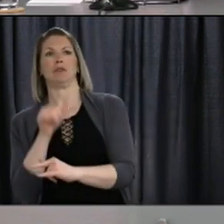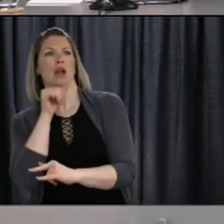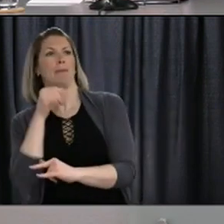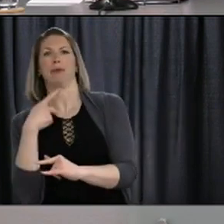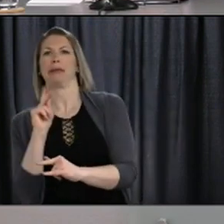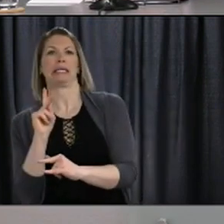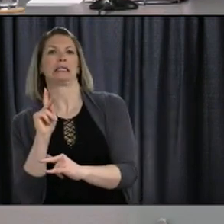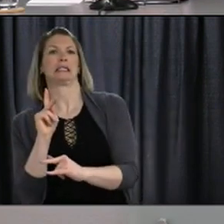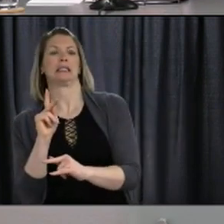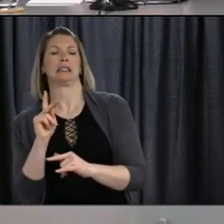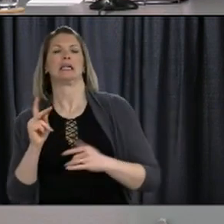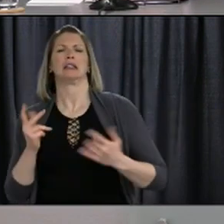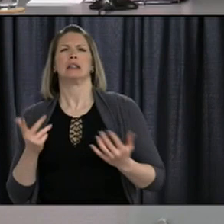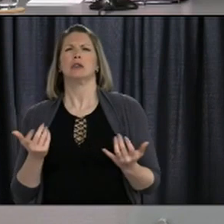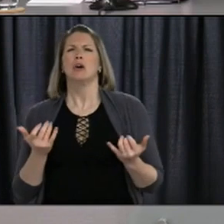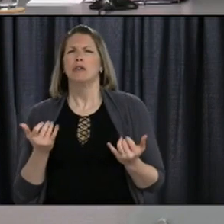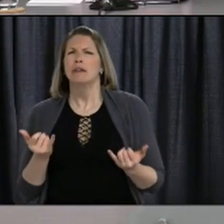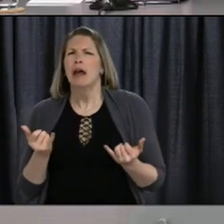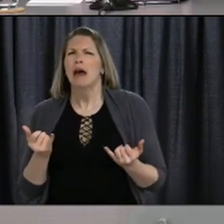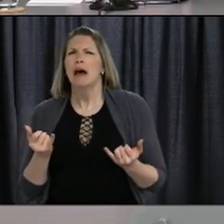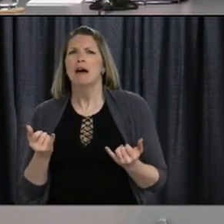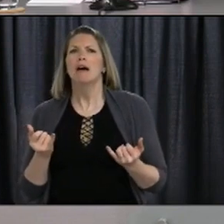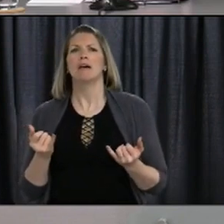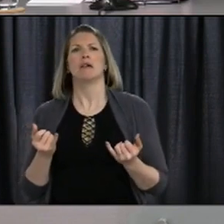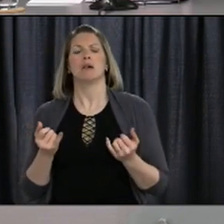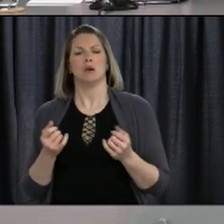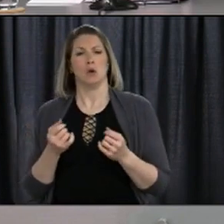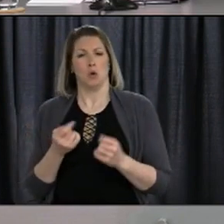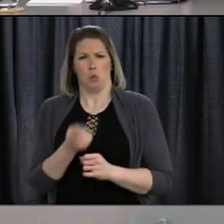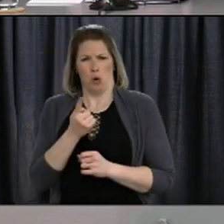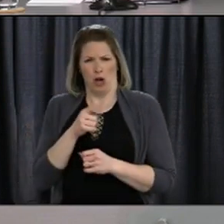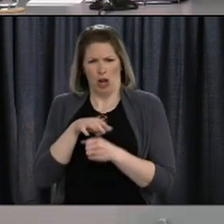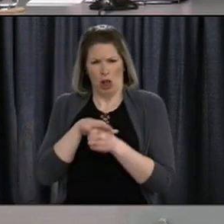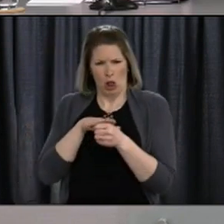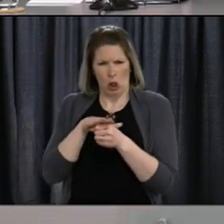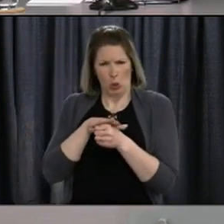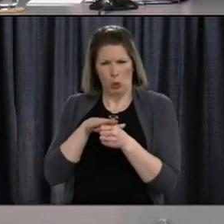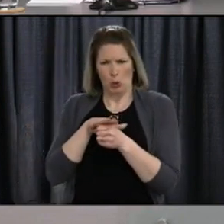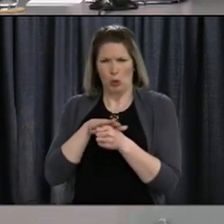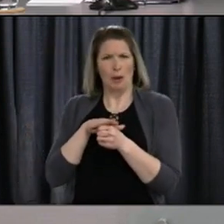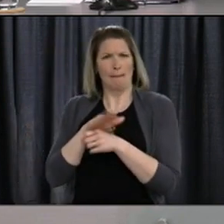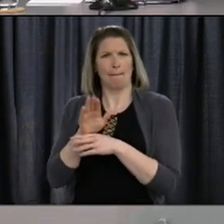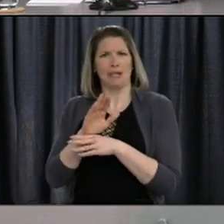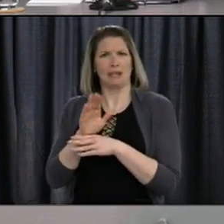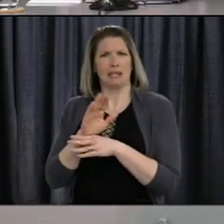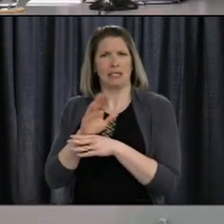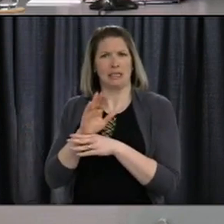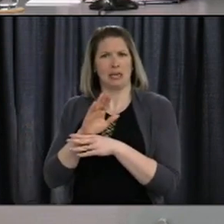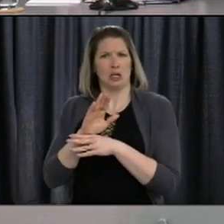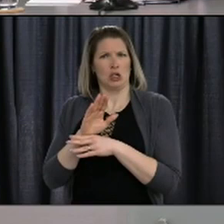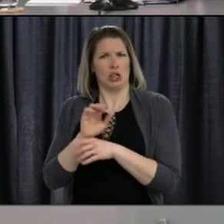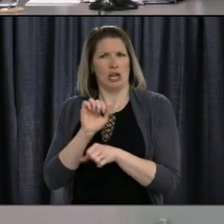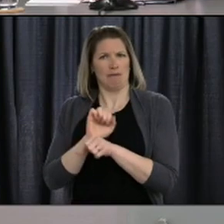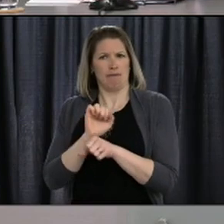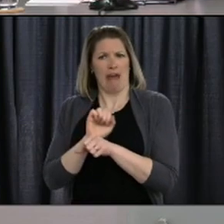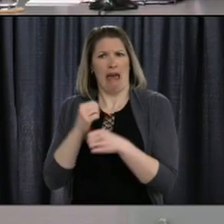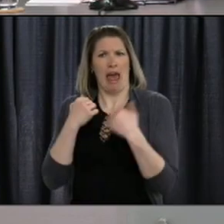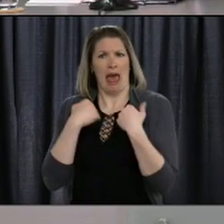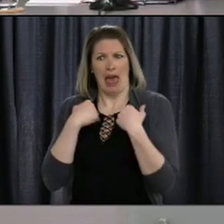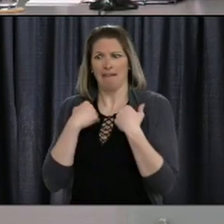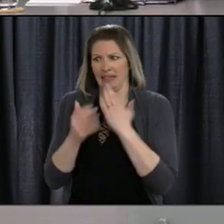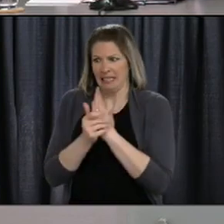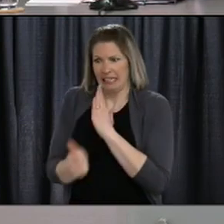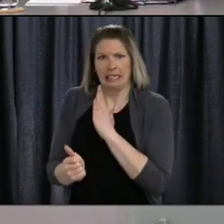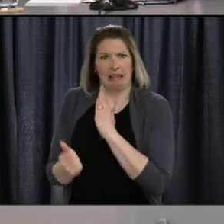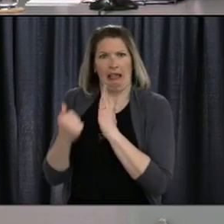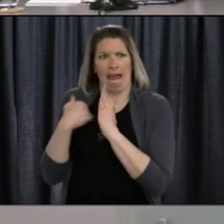implementing that local worker policy, regardless of it being an exemption or not? I'm just